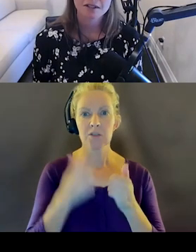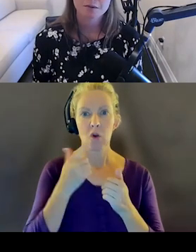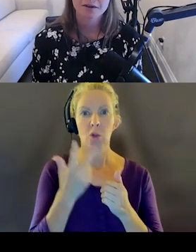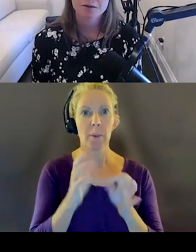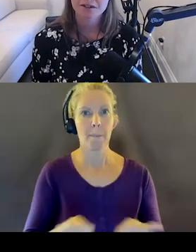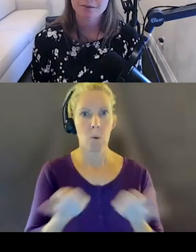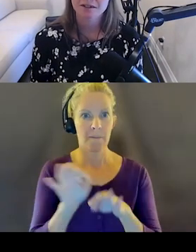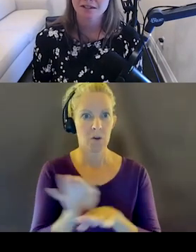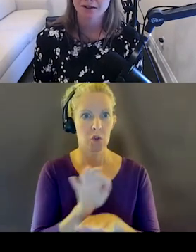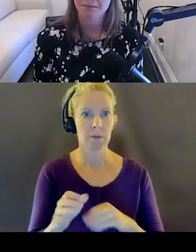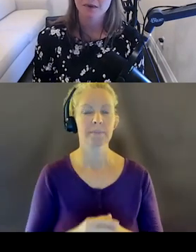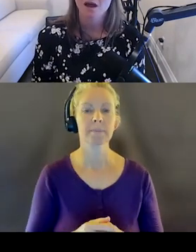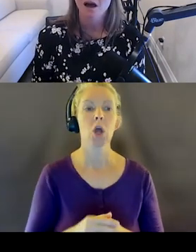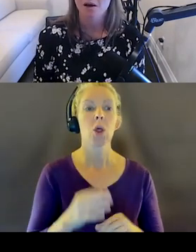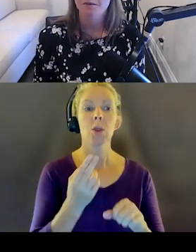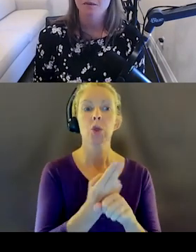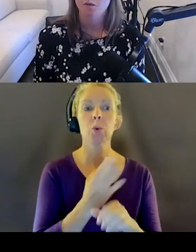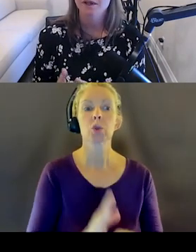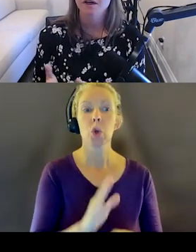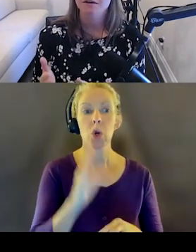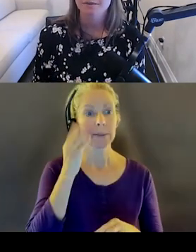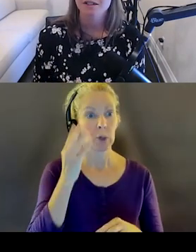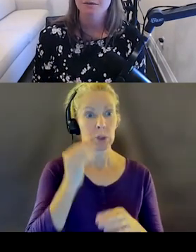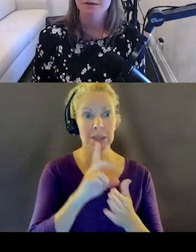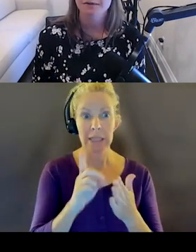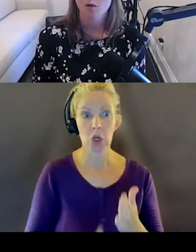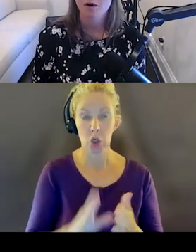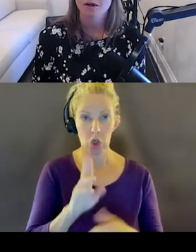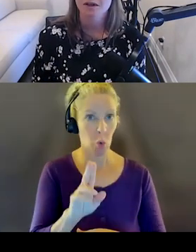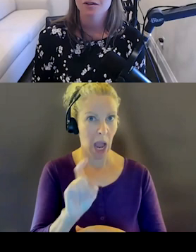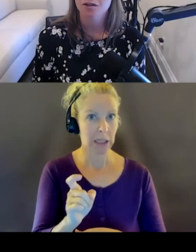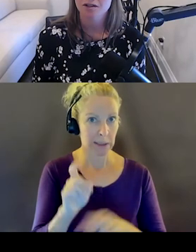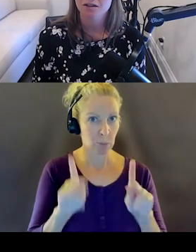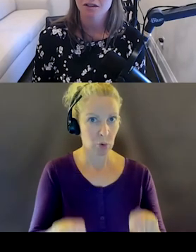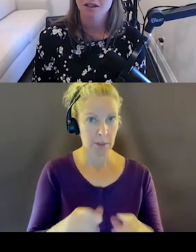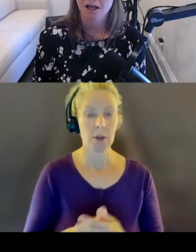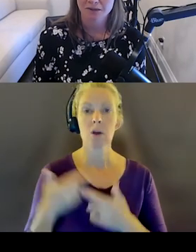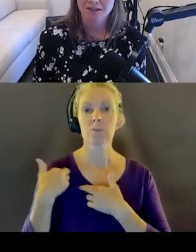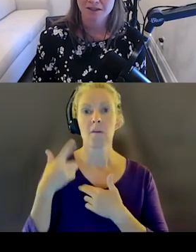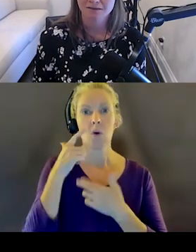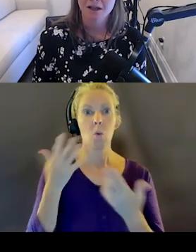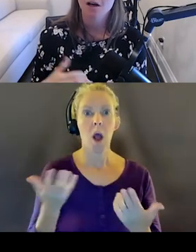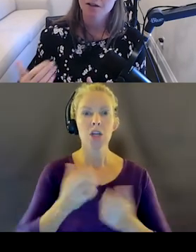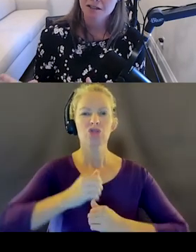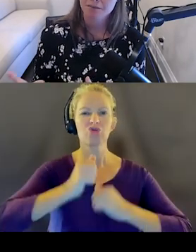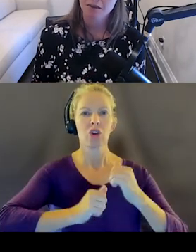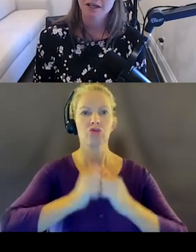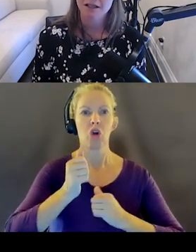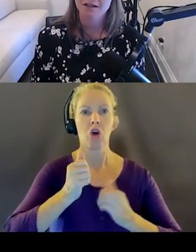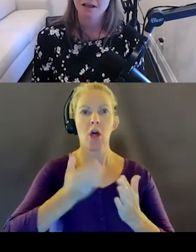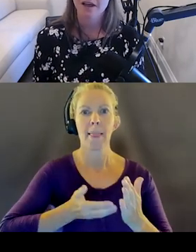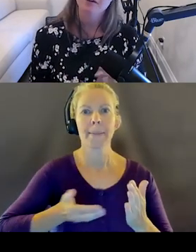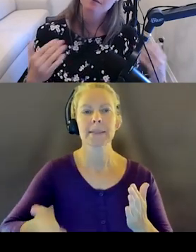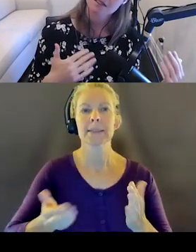Firstly, with the user experience designer. We are responsible for structural elements. A good example